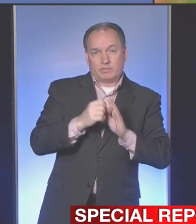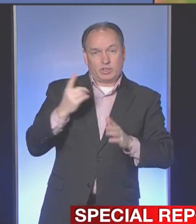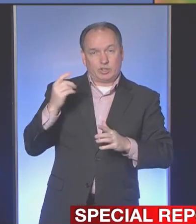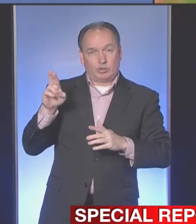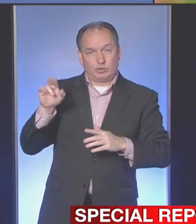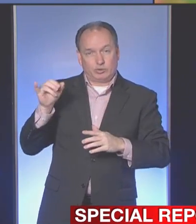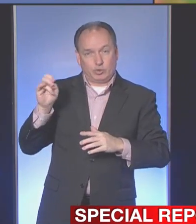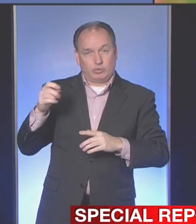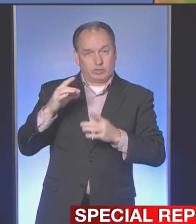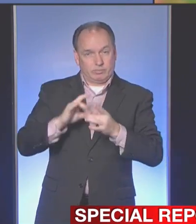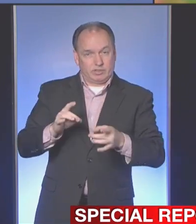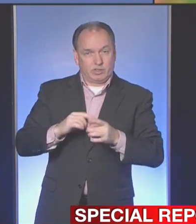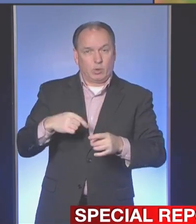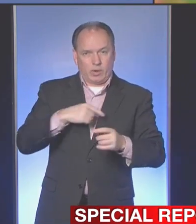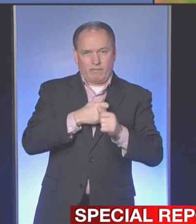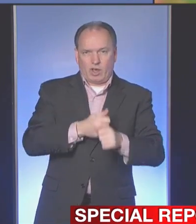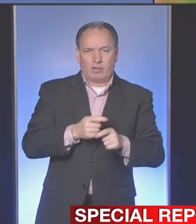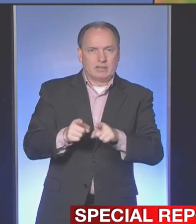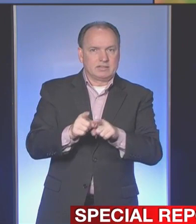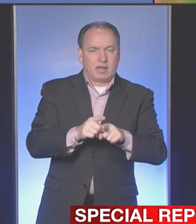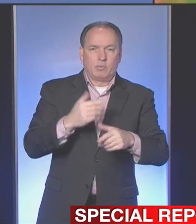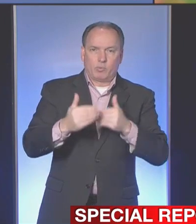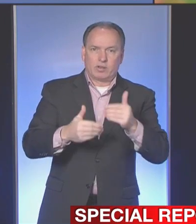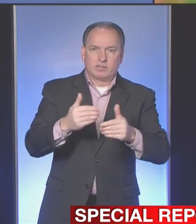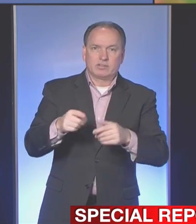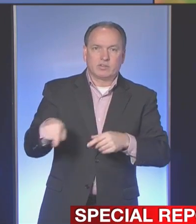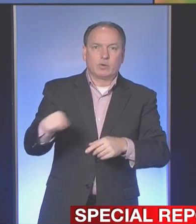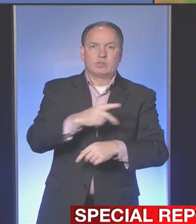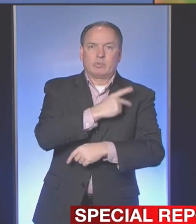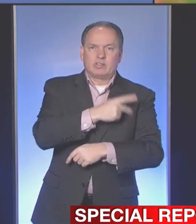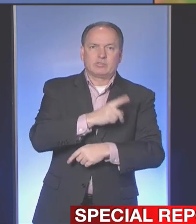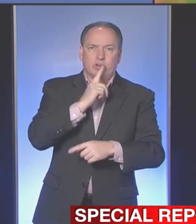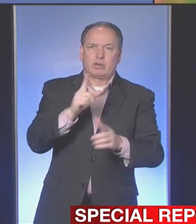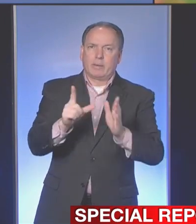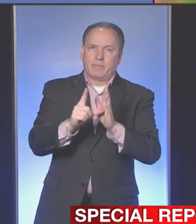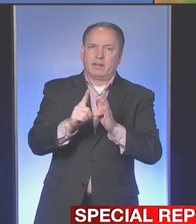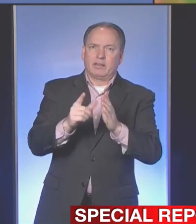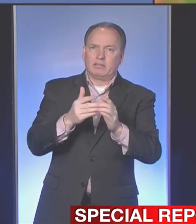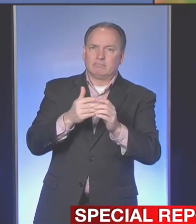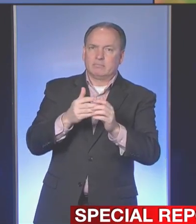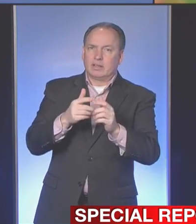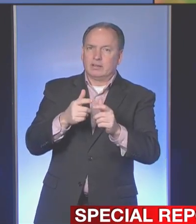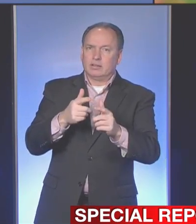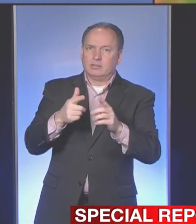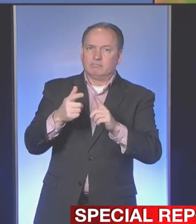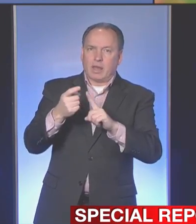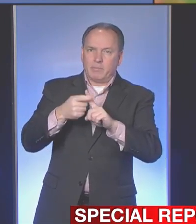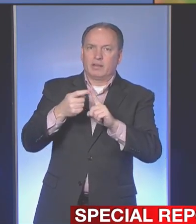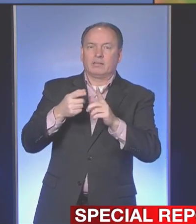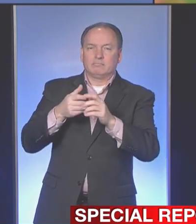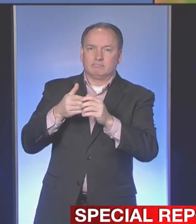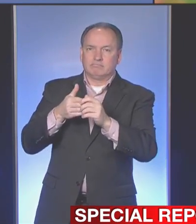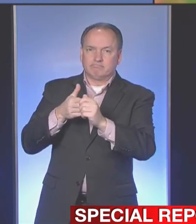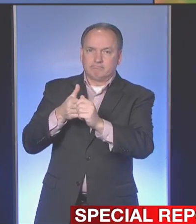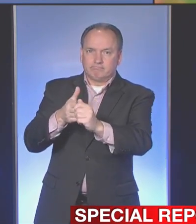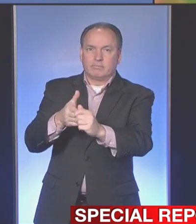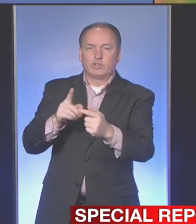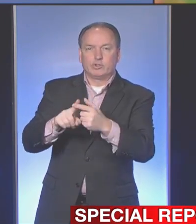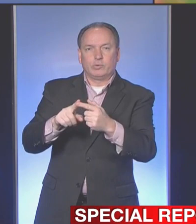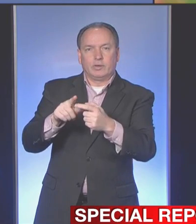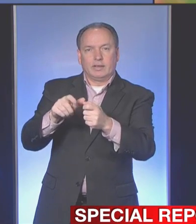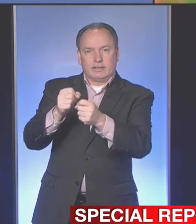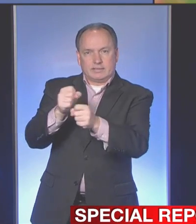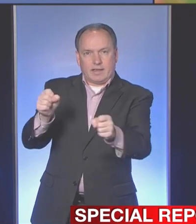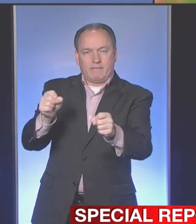we follow the same process those patients are immediately escorted to a negative airflow room. That is so that it is a safe